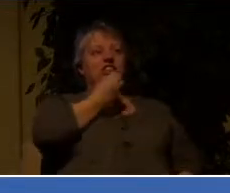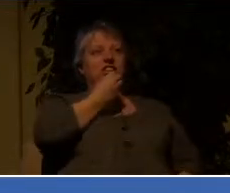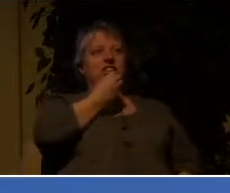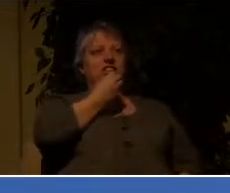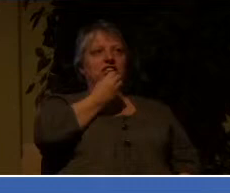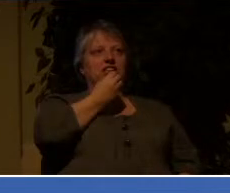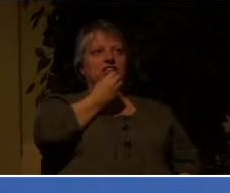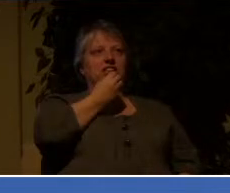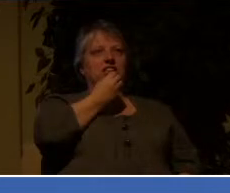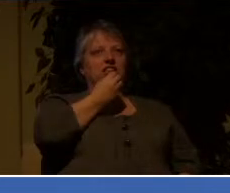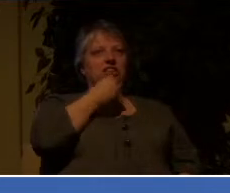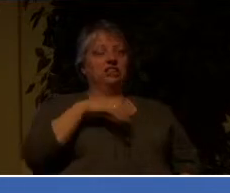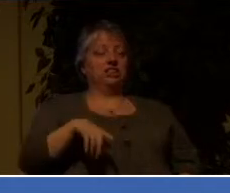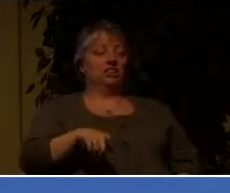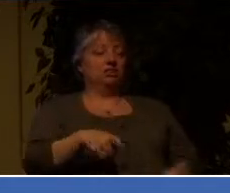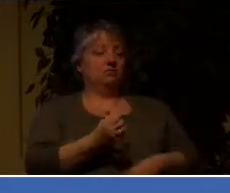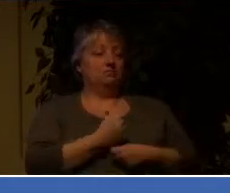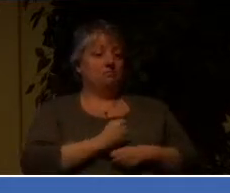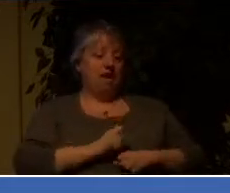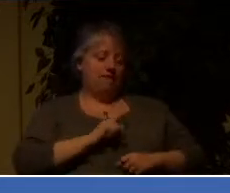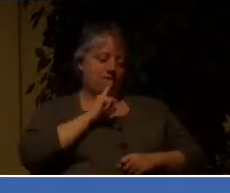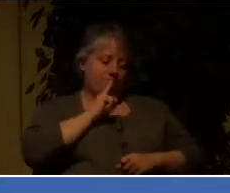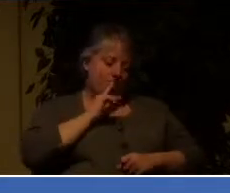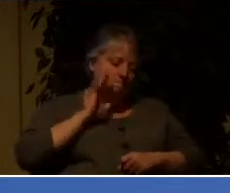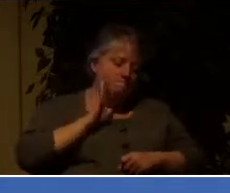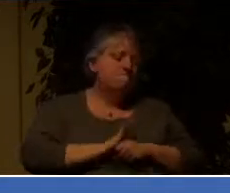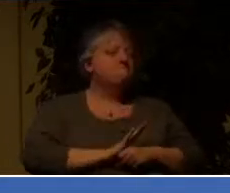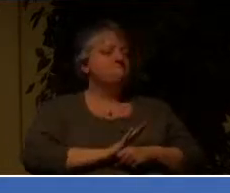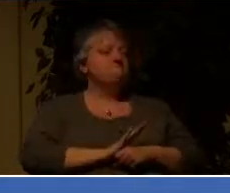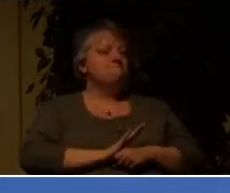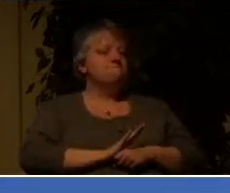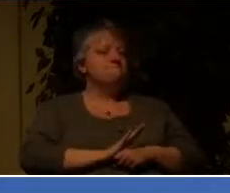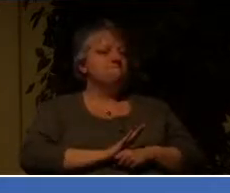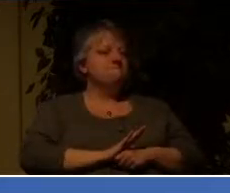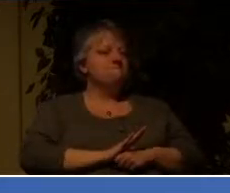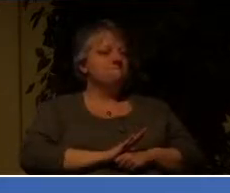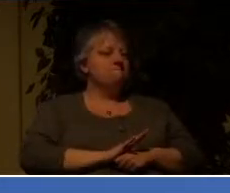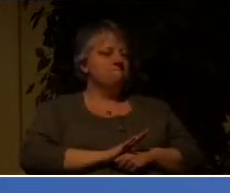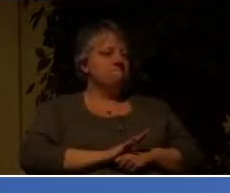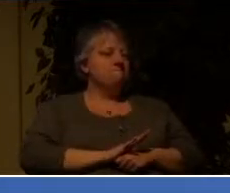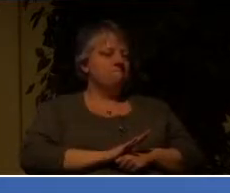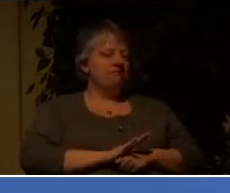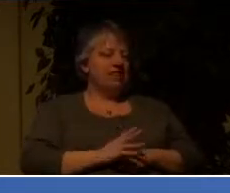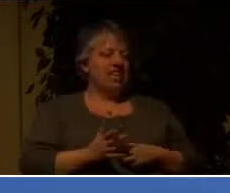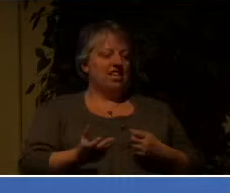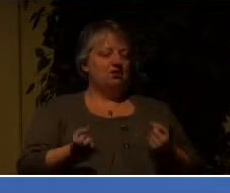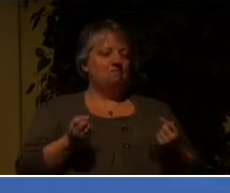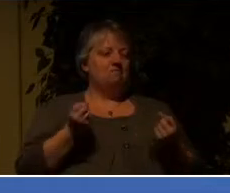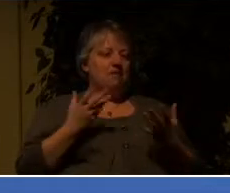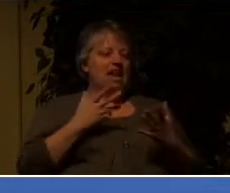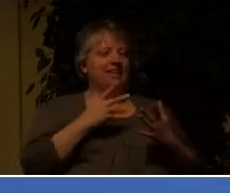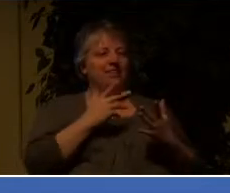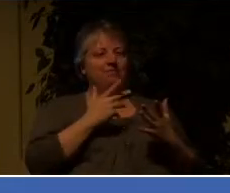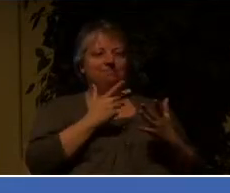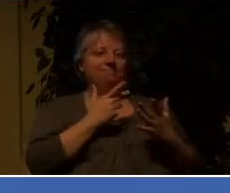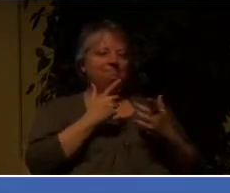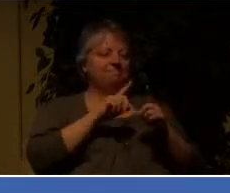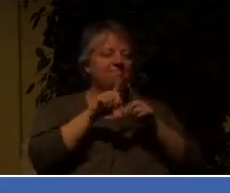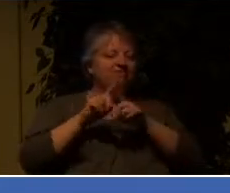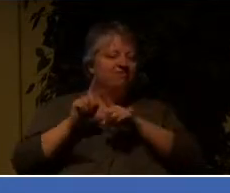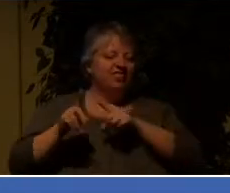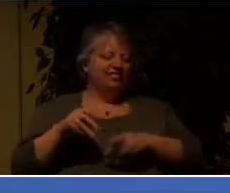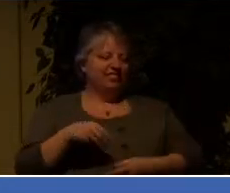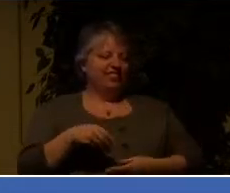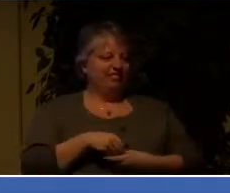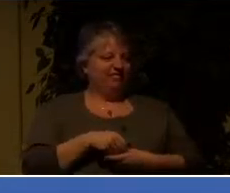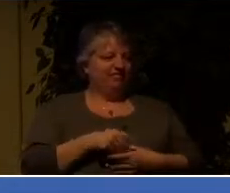Because see, when you make those vows, however young you are, depending on a whole host of different factors, what happens is that there